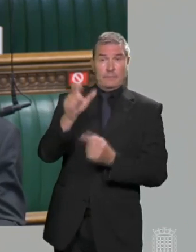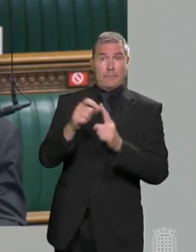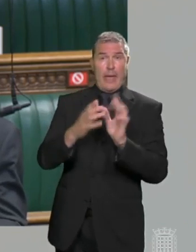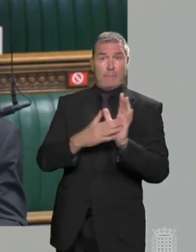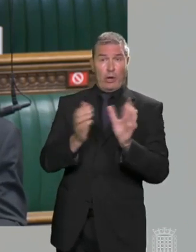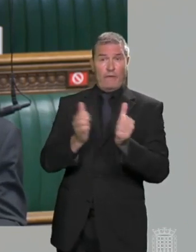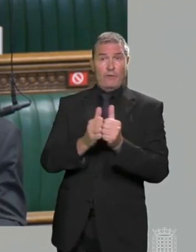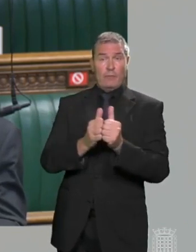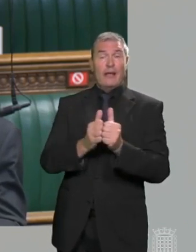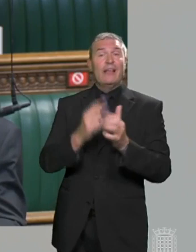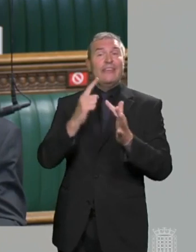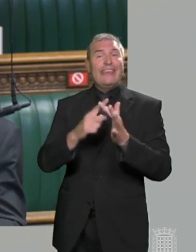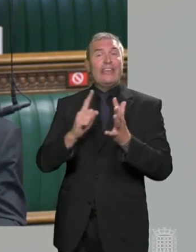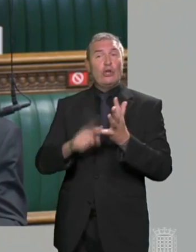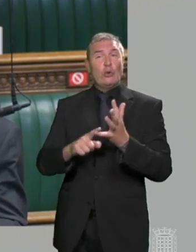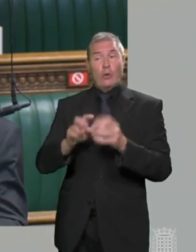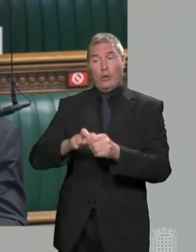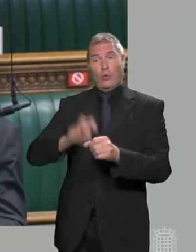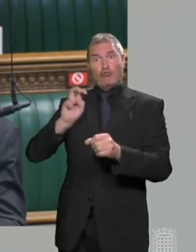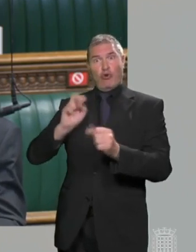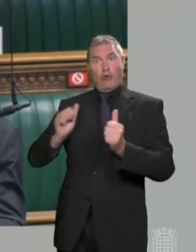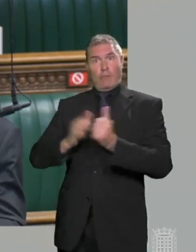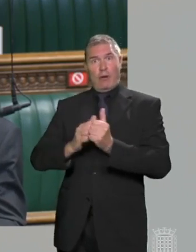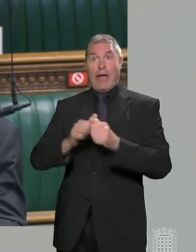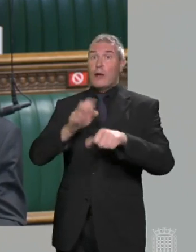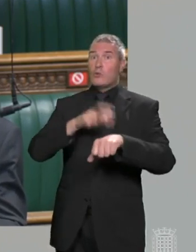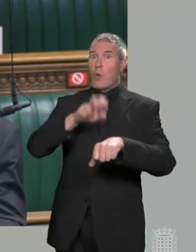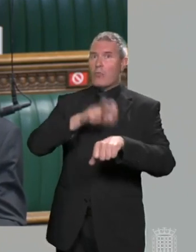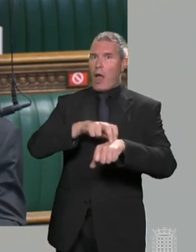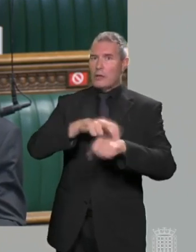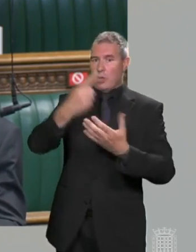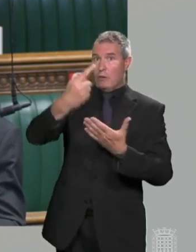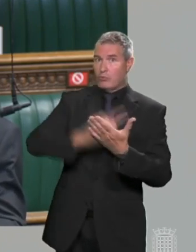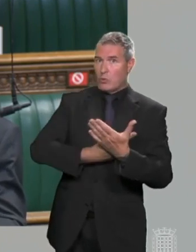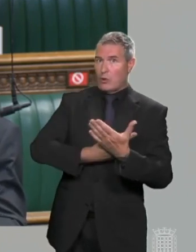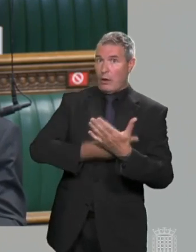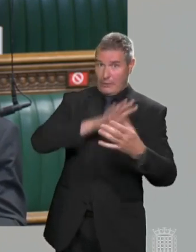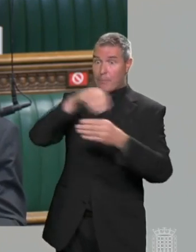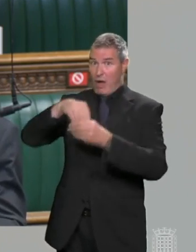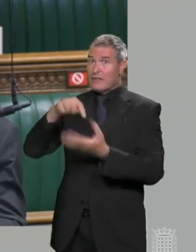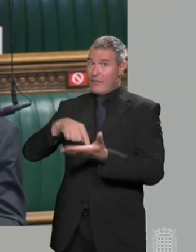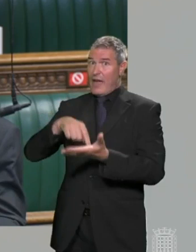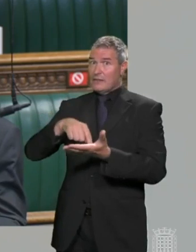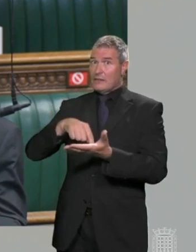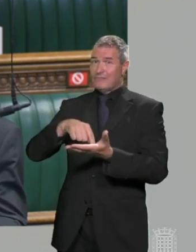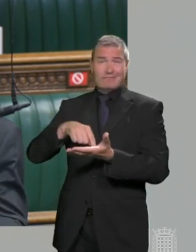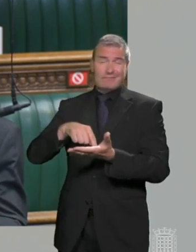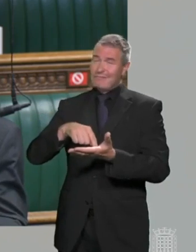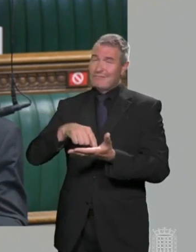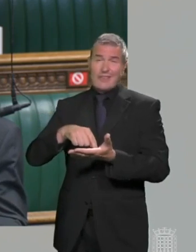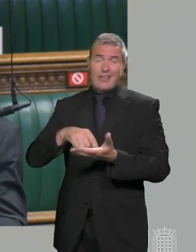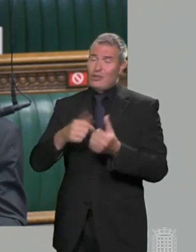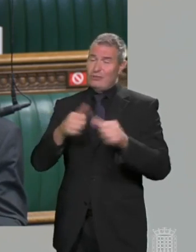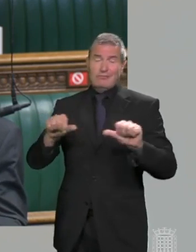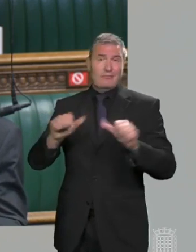passing of the EU Withdrawal Act and the Northern Ireland Protocol that forms part of it has not resulted in